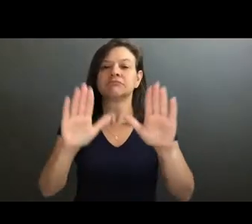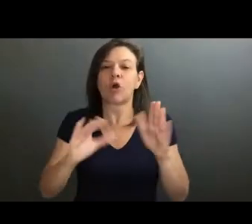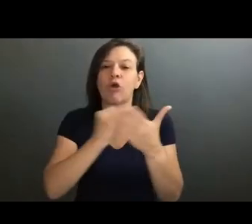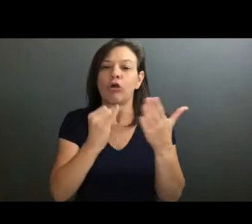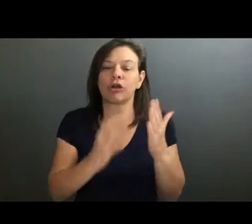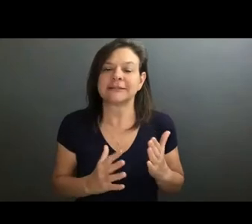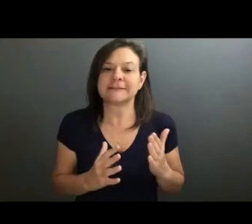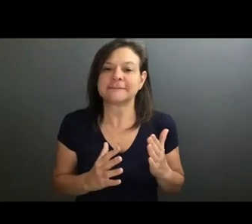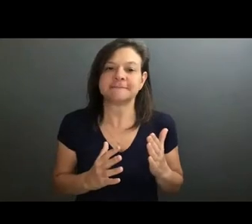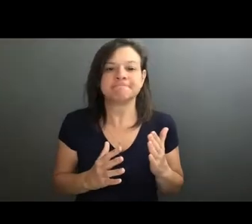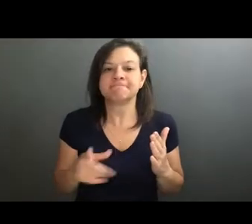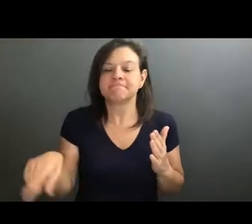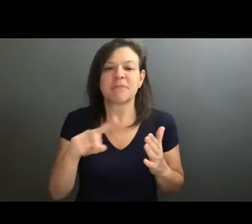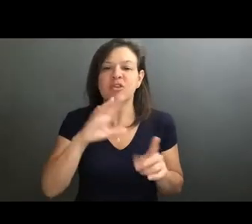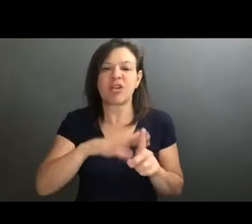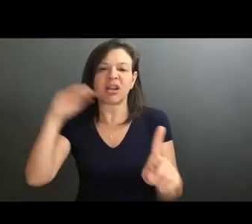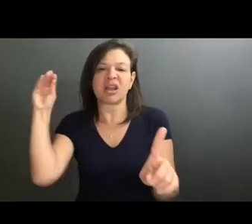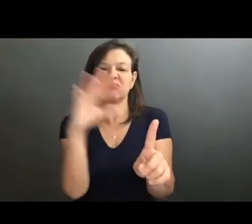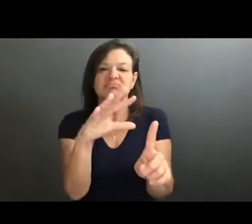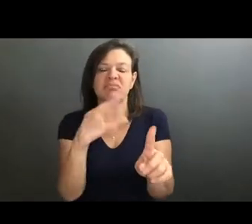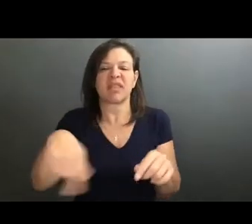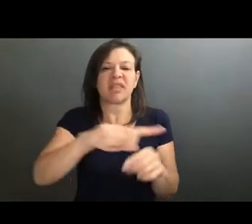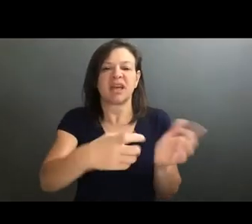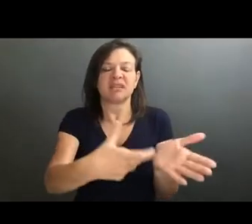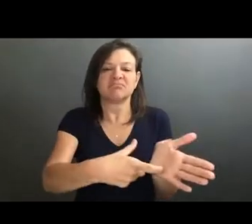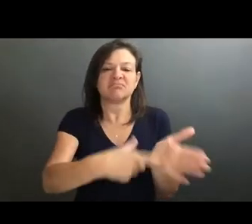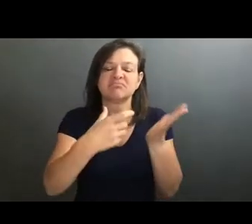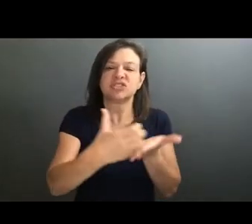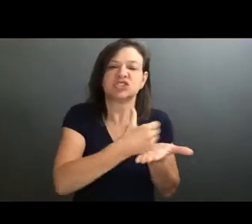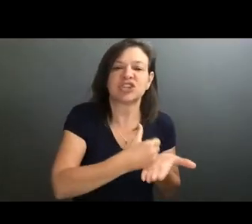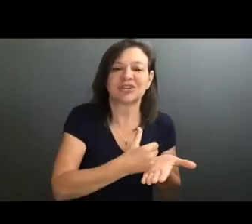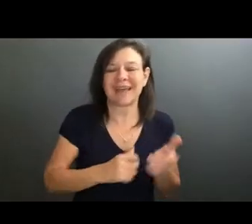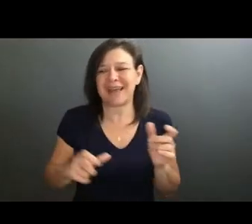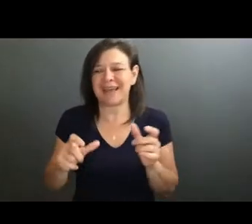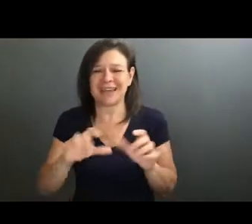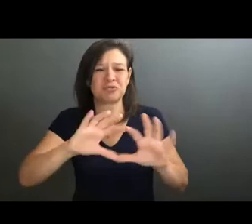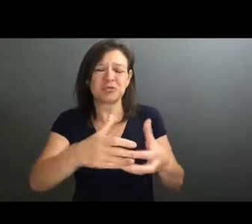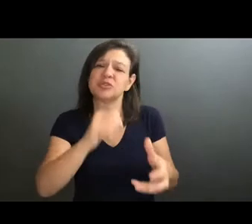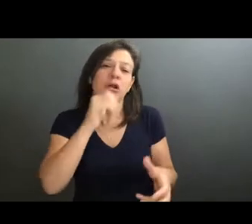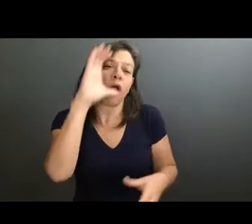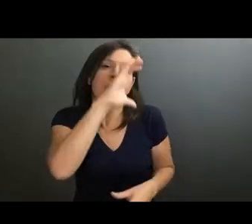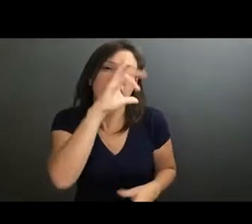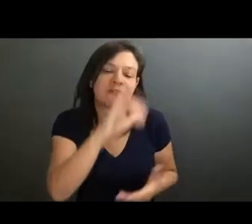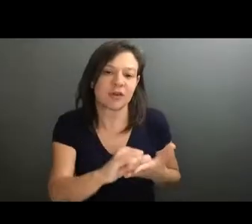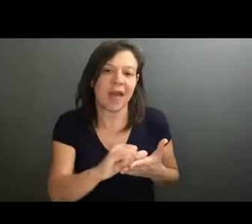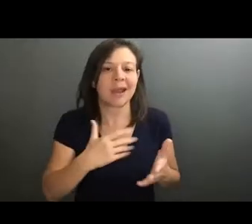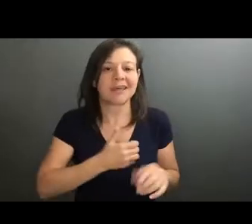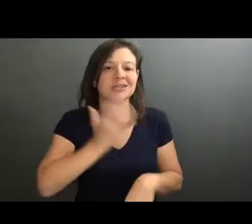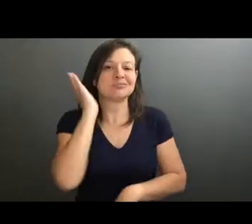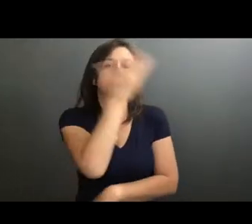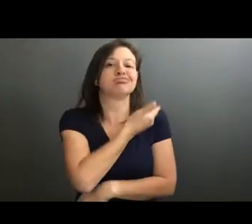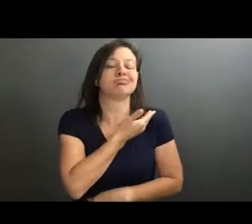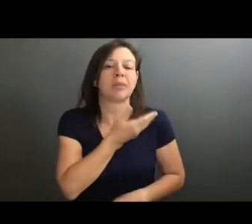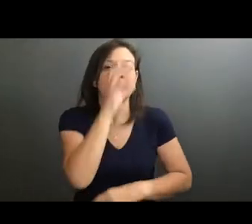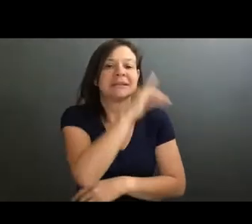just not getting really the recognition they deserve. Or I think if an organization really isn't looking for it, it's easy to look past it. I would say